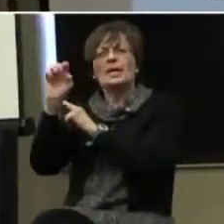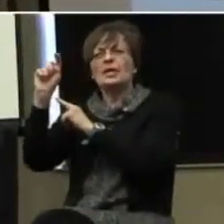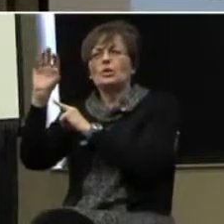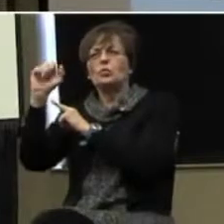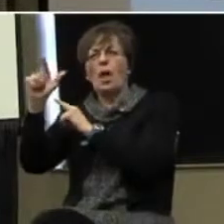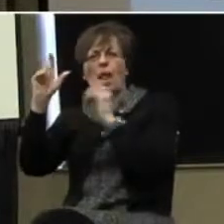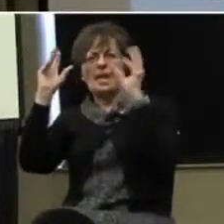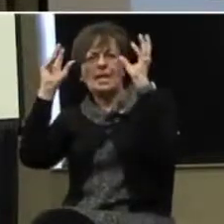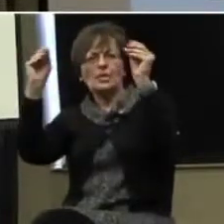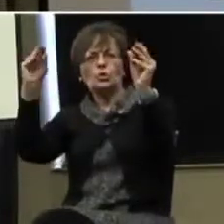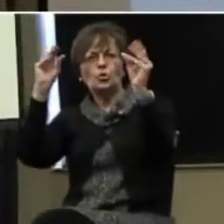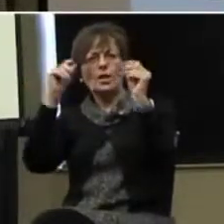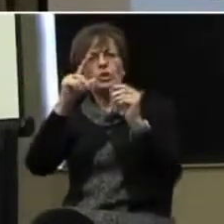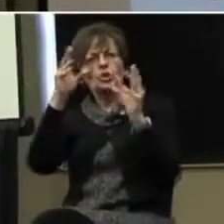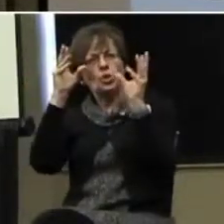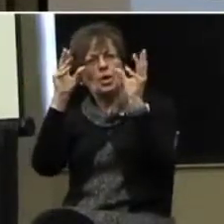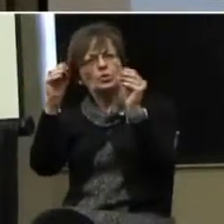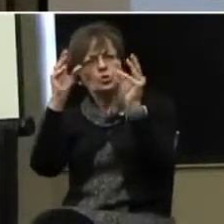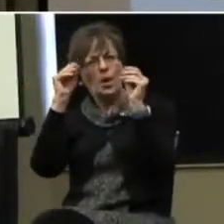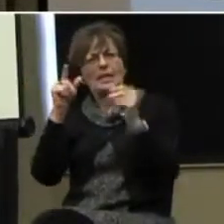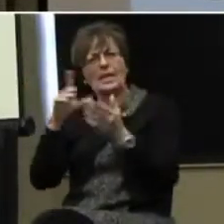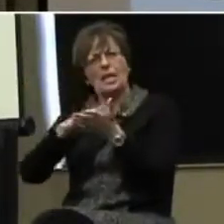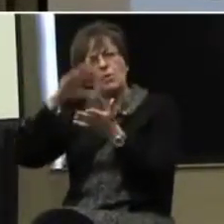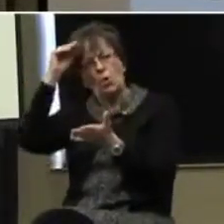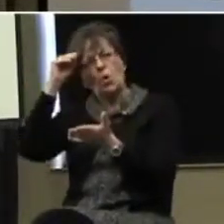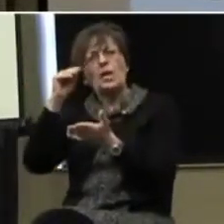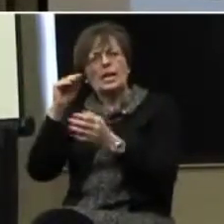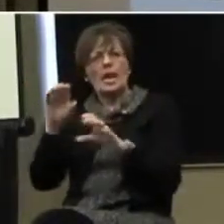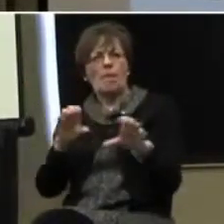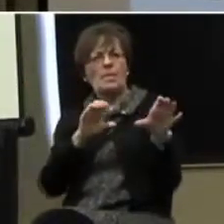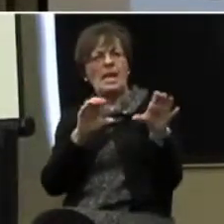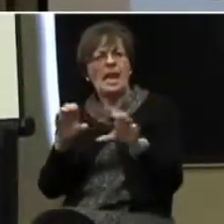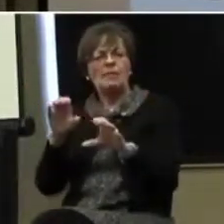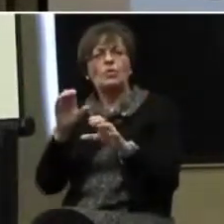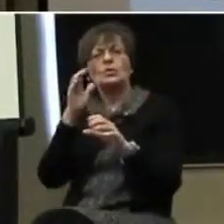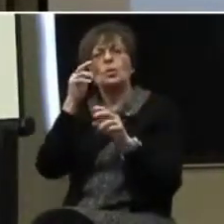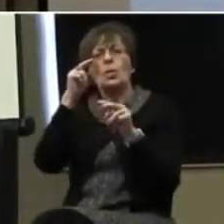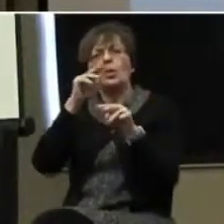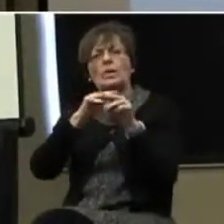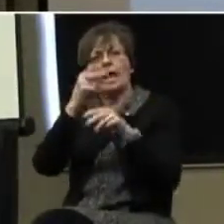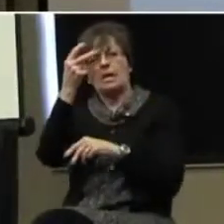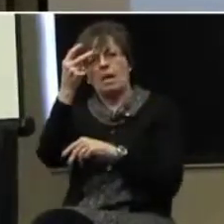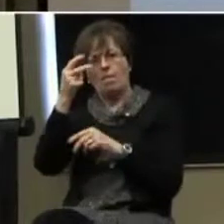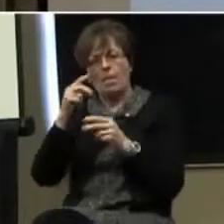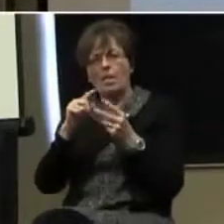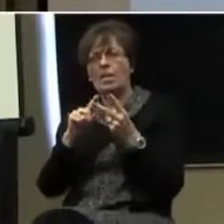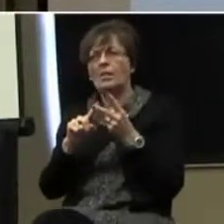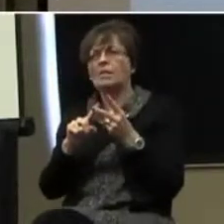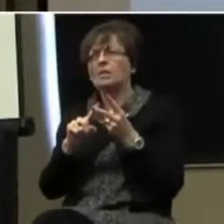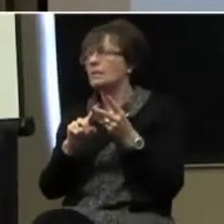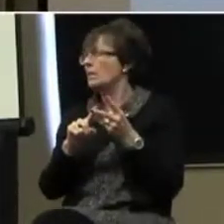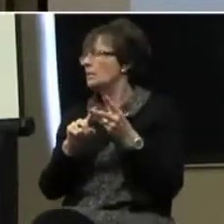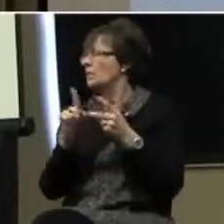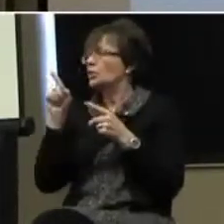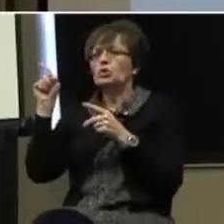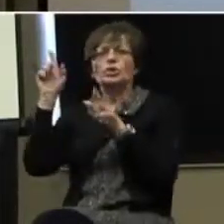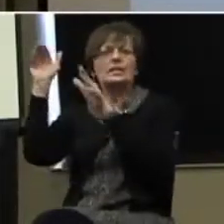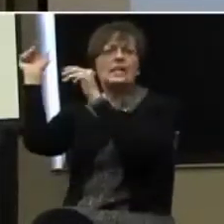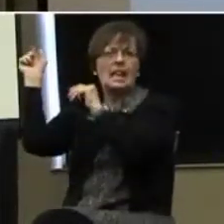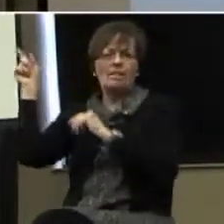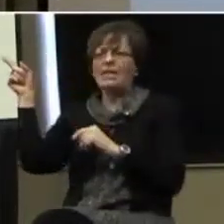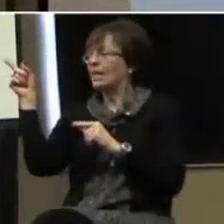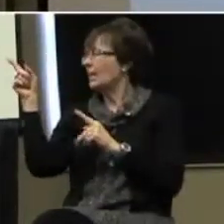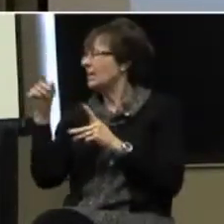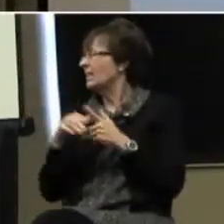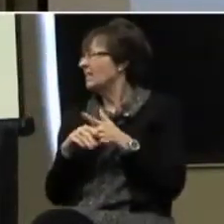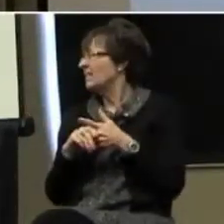instructing a child and they're learning a new behavior. So we're going to take a look at a couple of these and she's leaving.